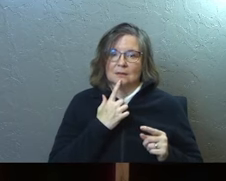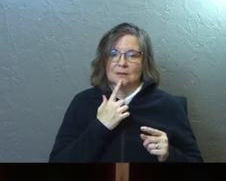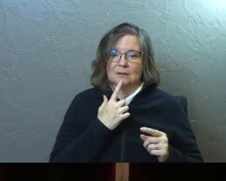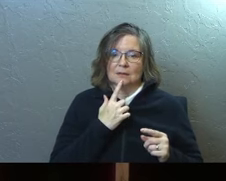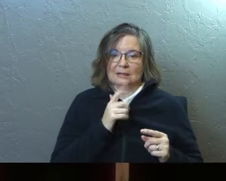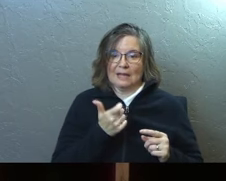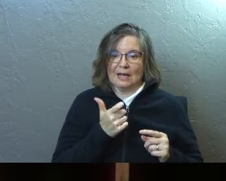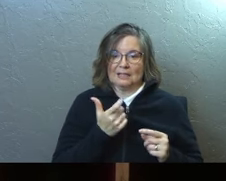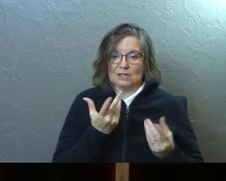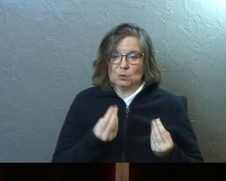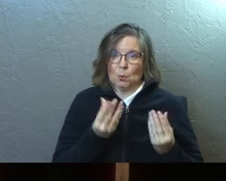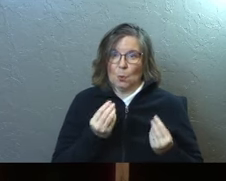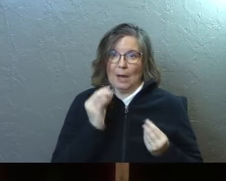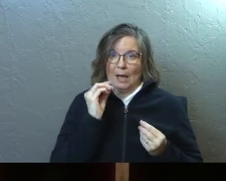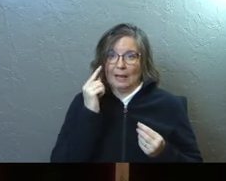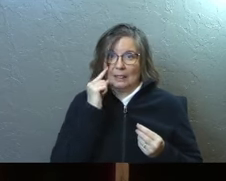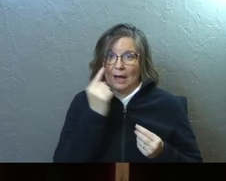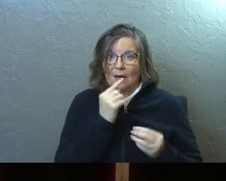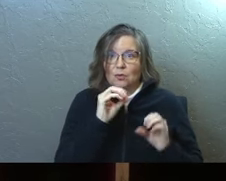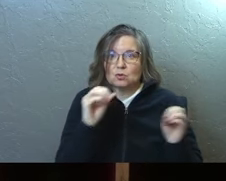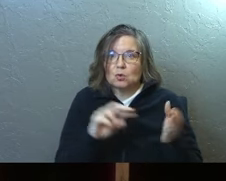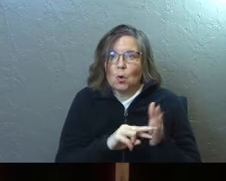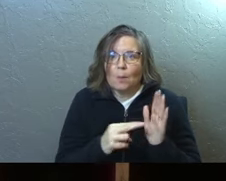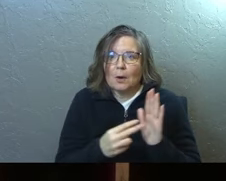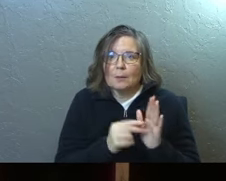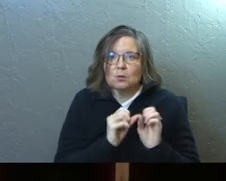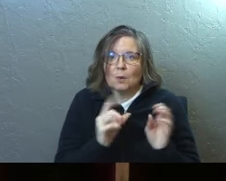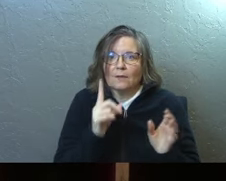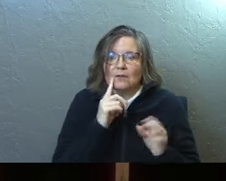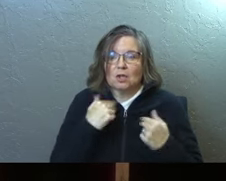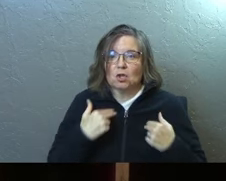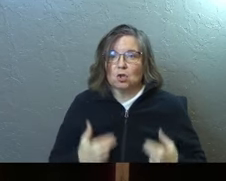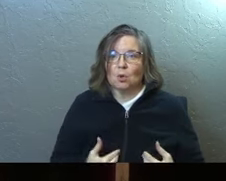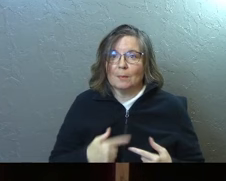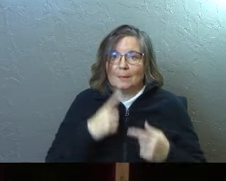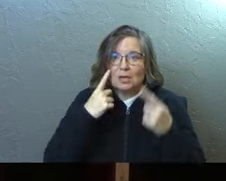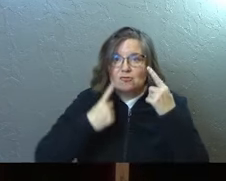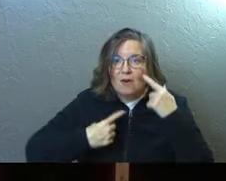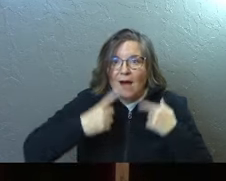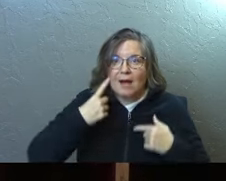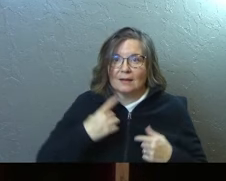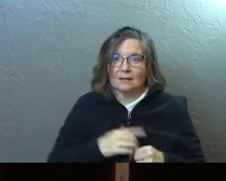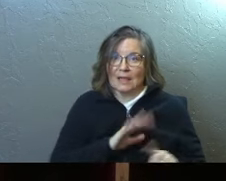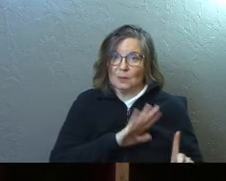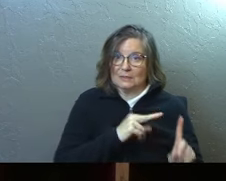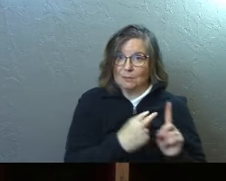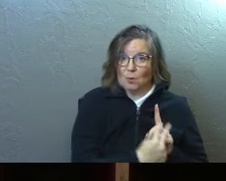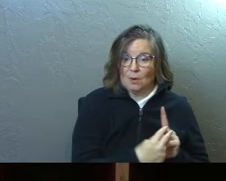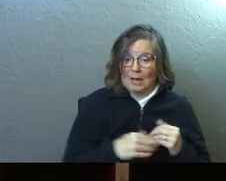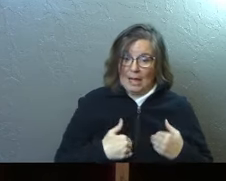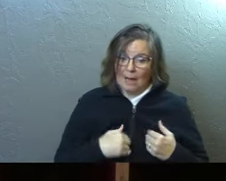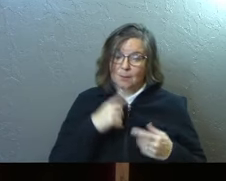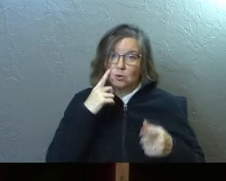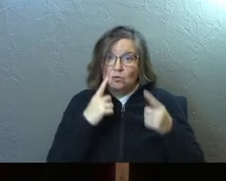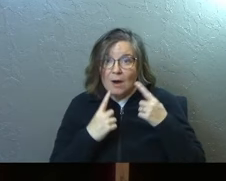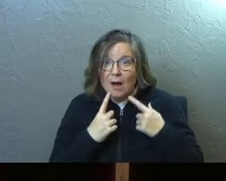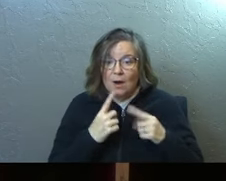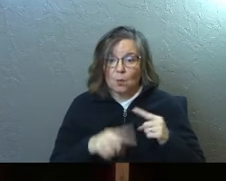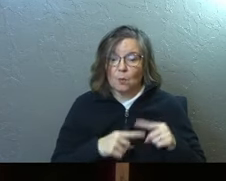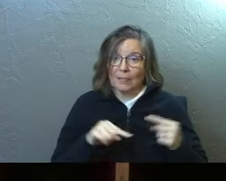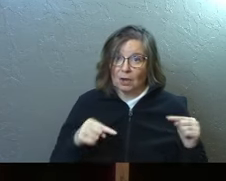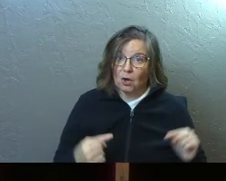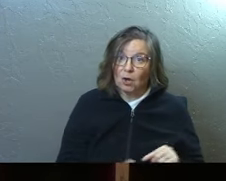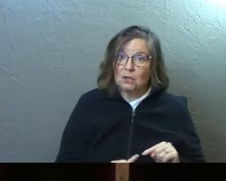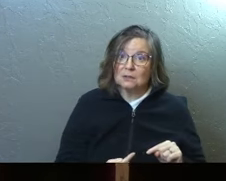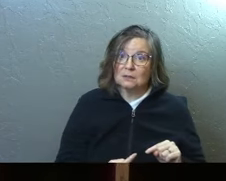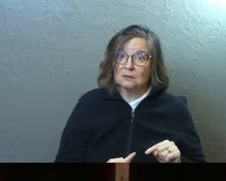beyond just lubricating eyeballs, there's no purpose whatsoever in a human being crying. Animals cry when they